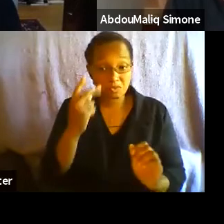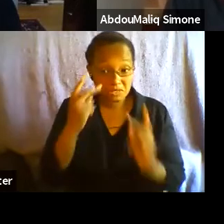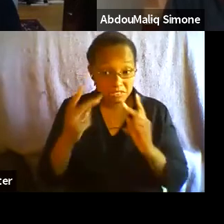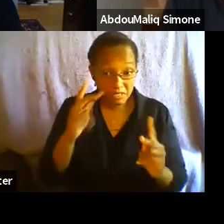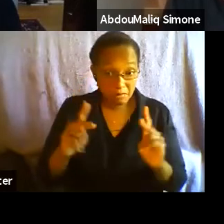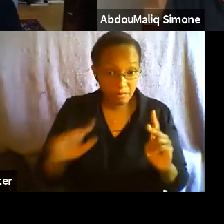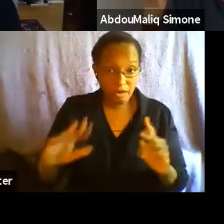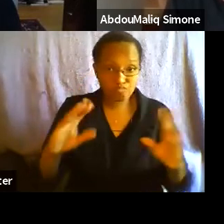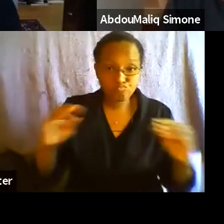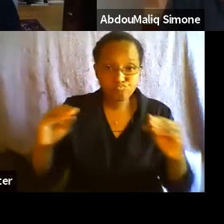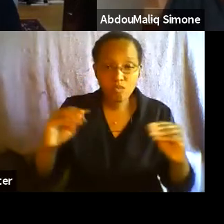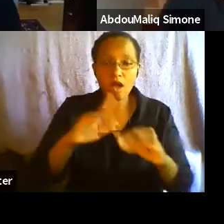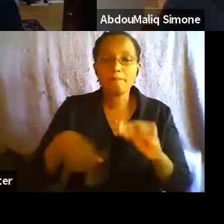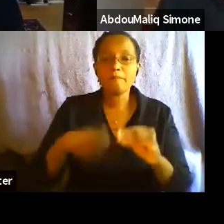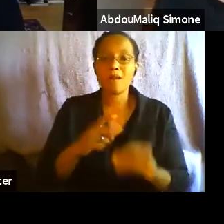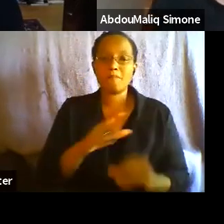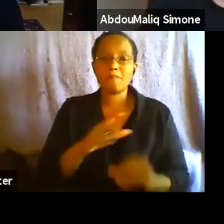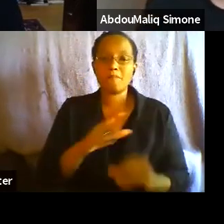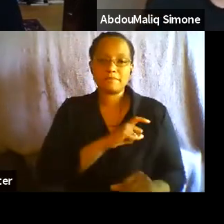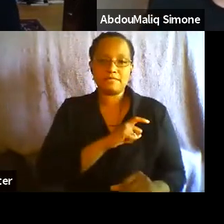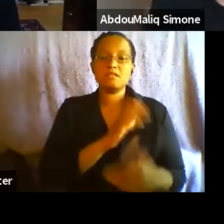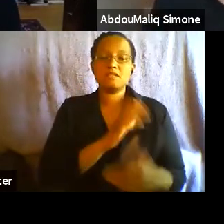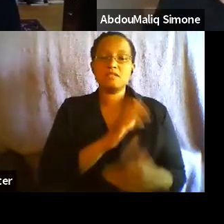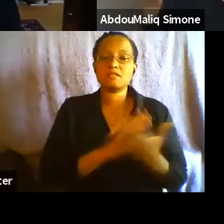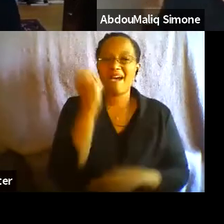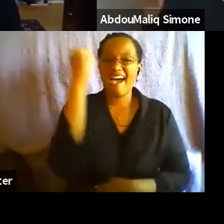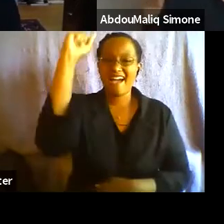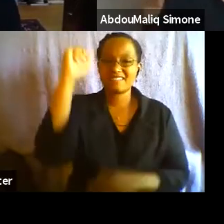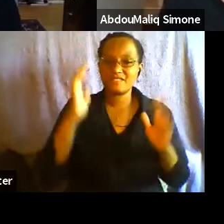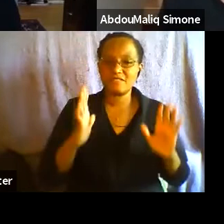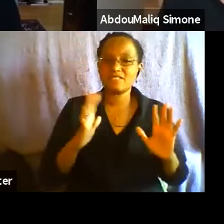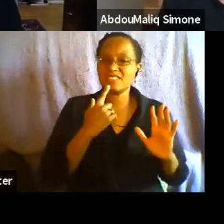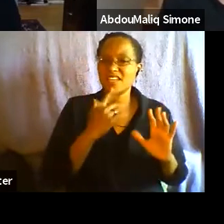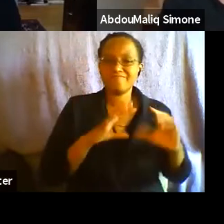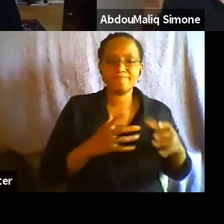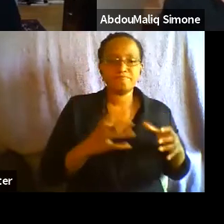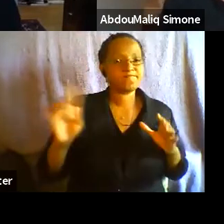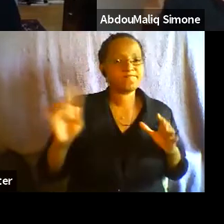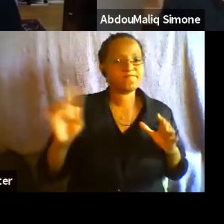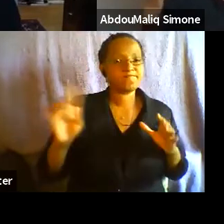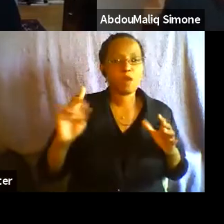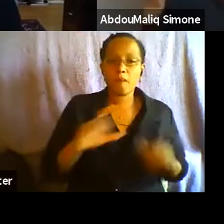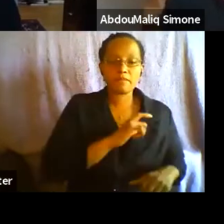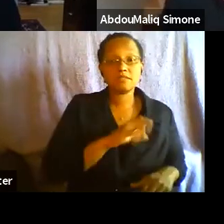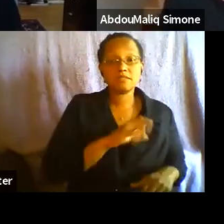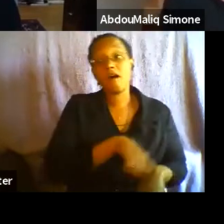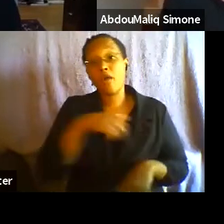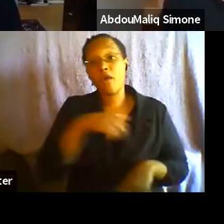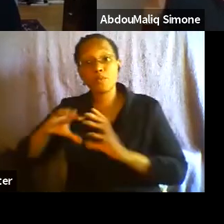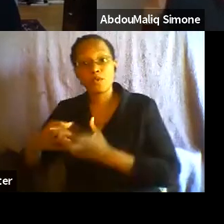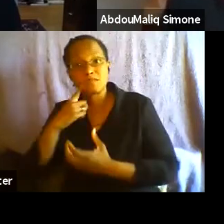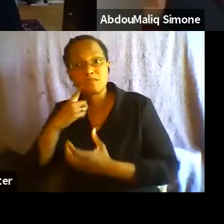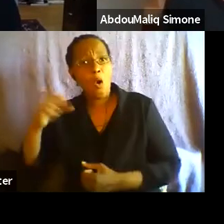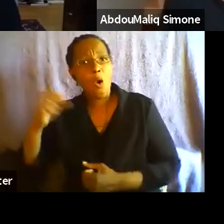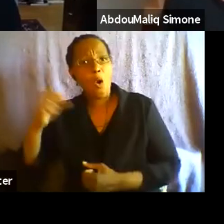activists who were saying, we don't want to call the police. And on the other hand, these mutual aid groups thought the police is great and let's call them to help out